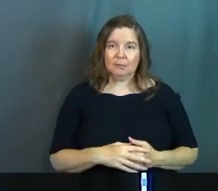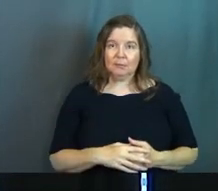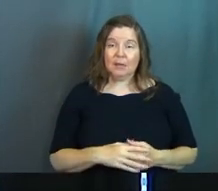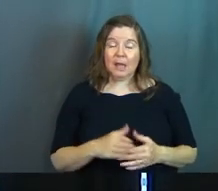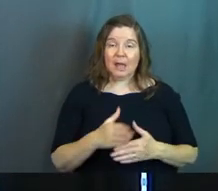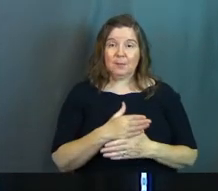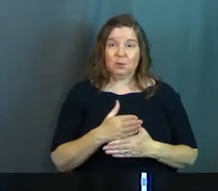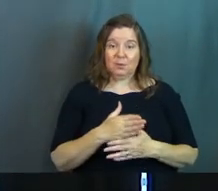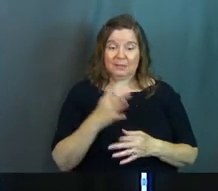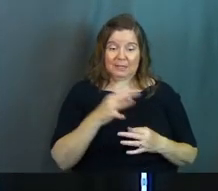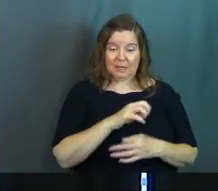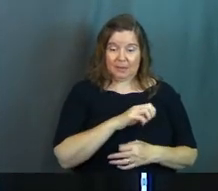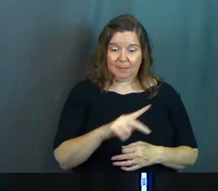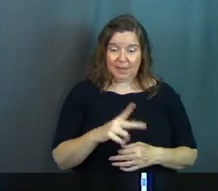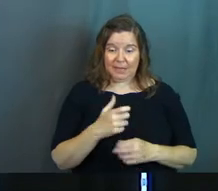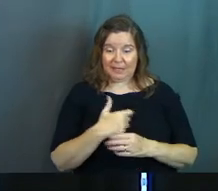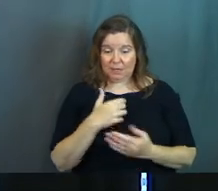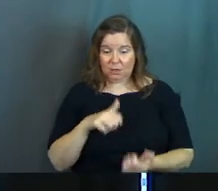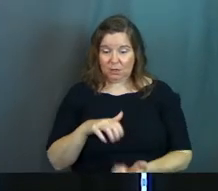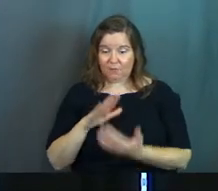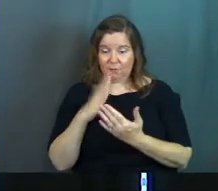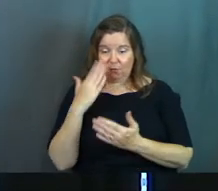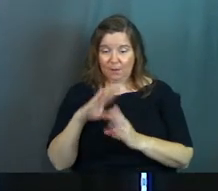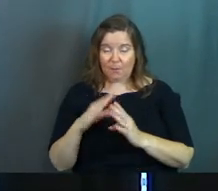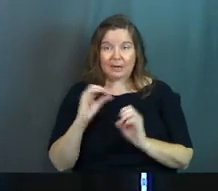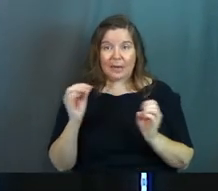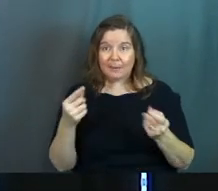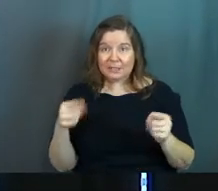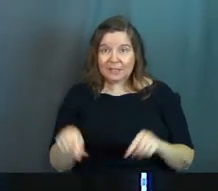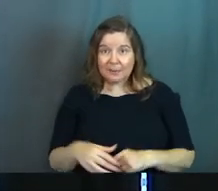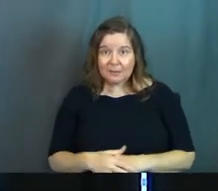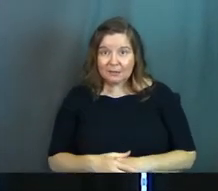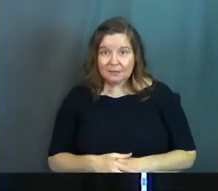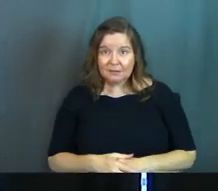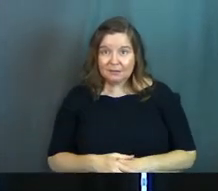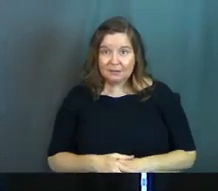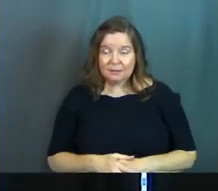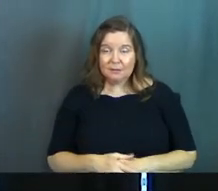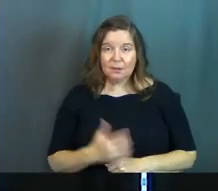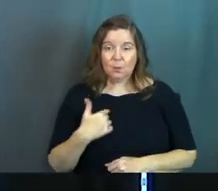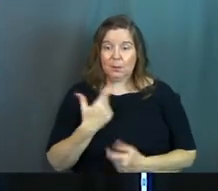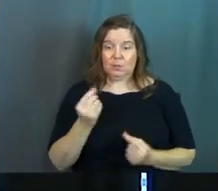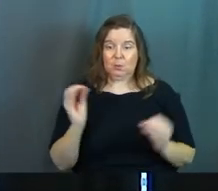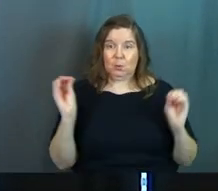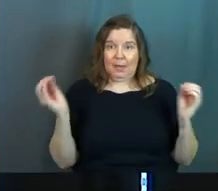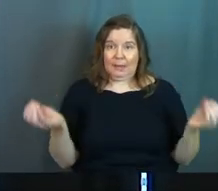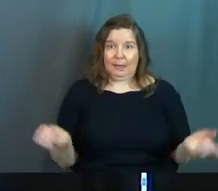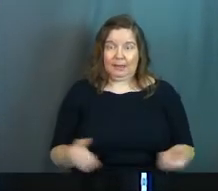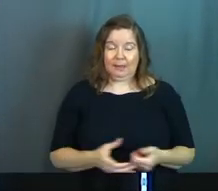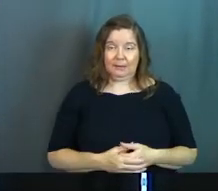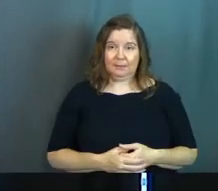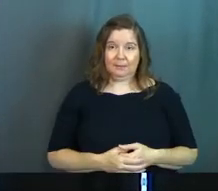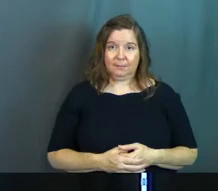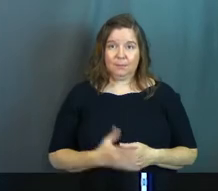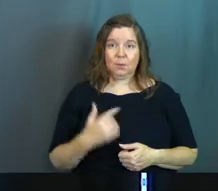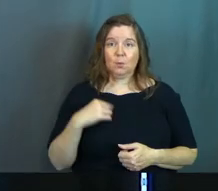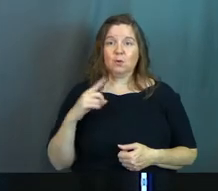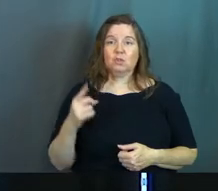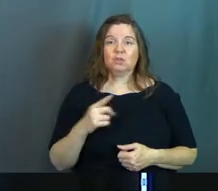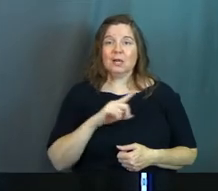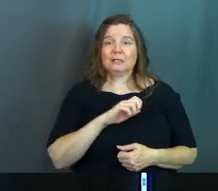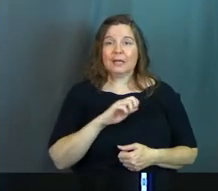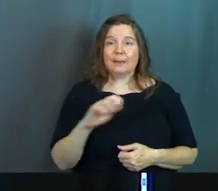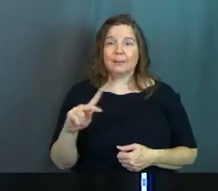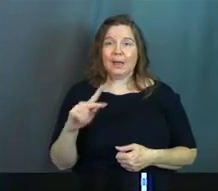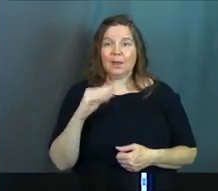And between deciding to come back and get into the front porch, not much happened, did it? We didn't do anything. We just